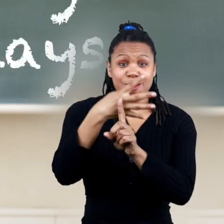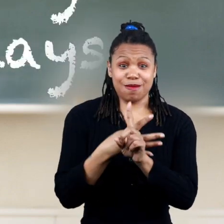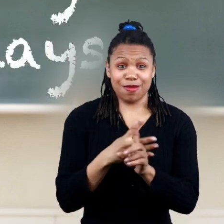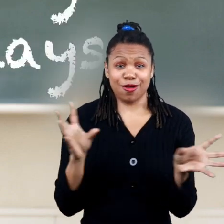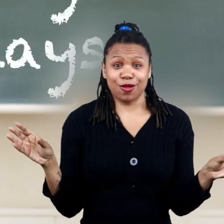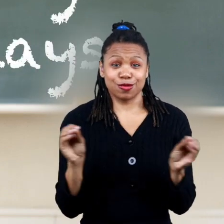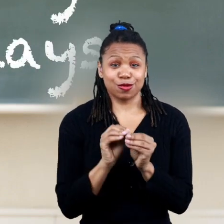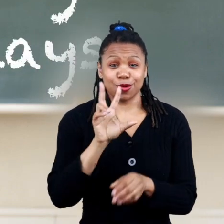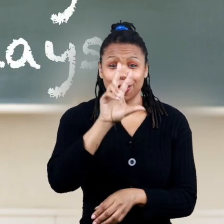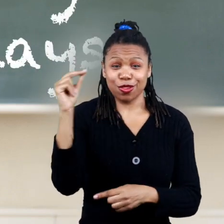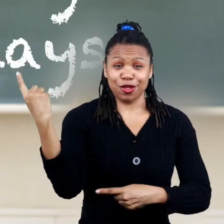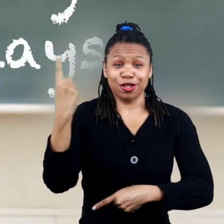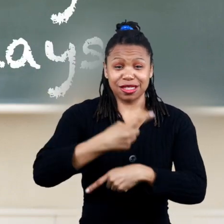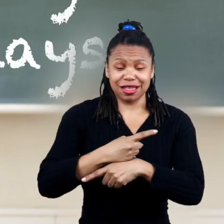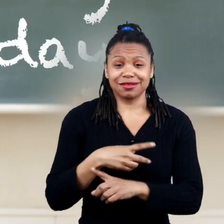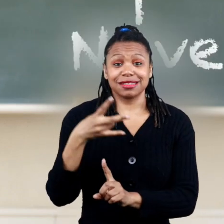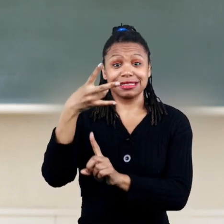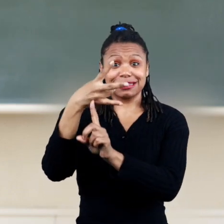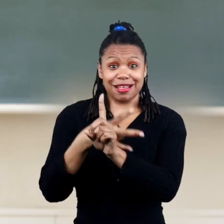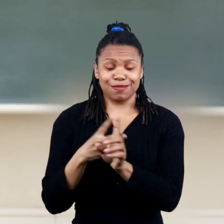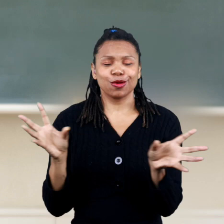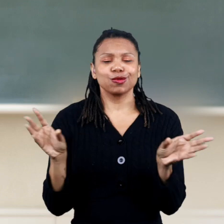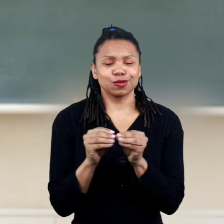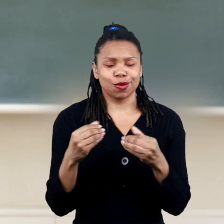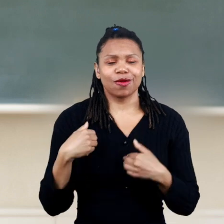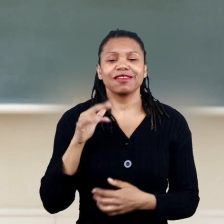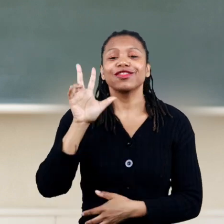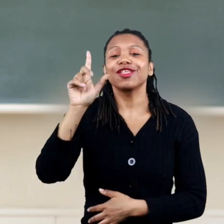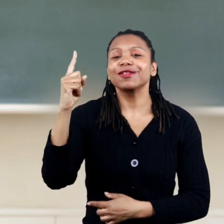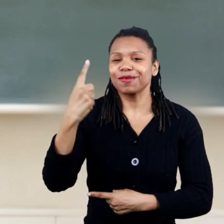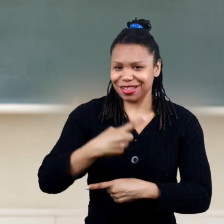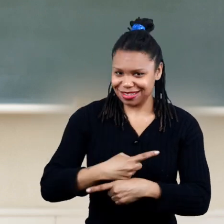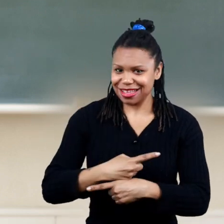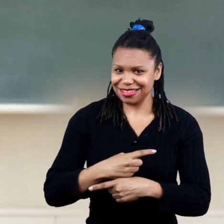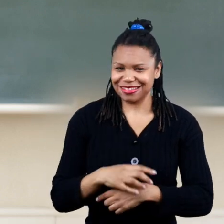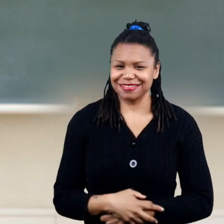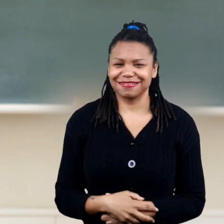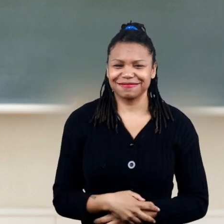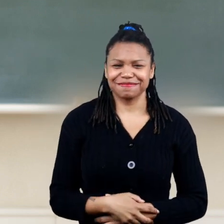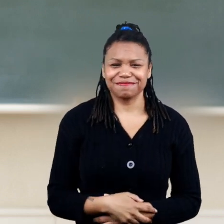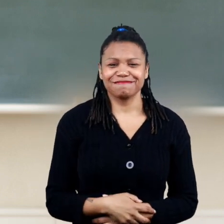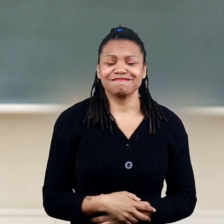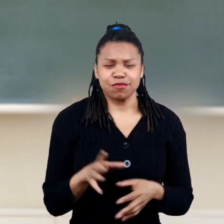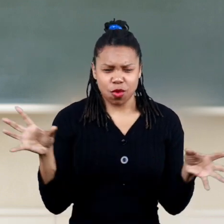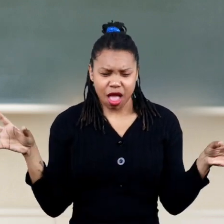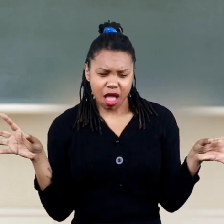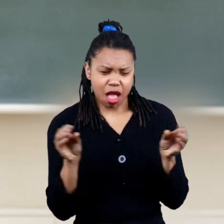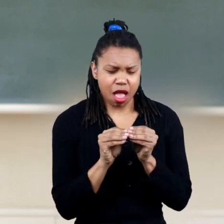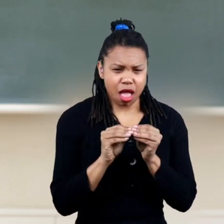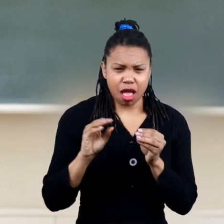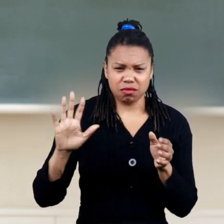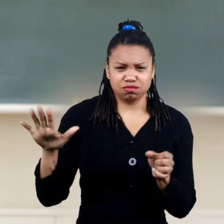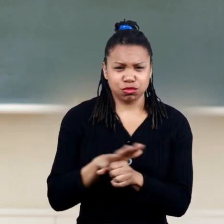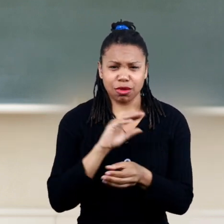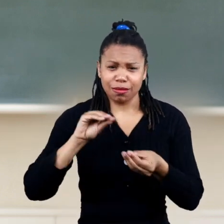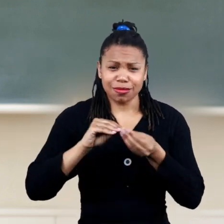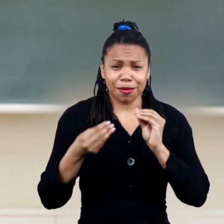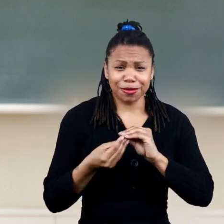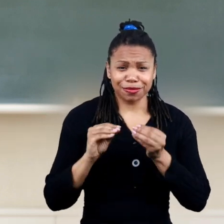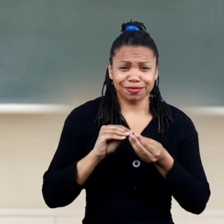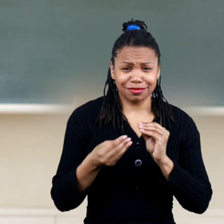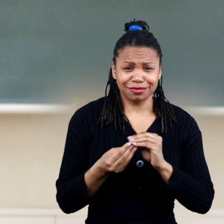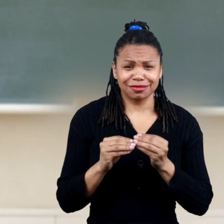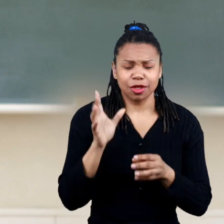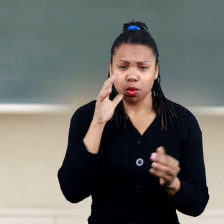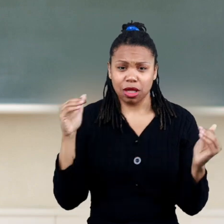are four months with 30 days and seven months that have 31 days if you add all the numbers